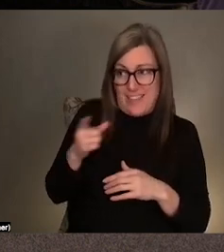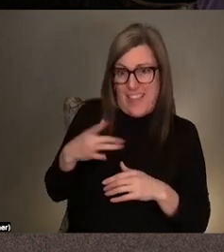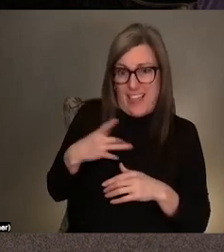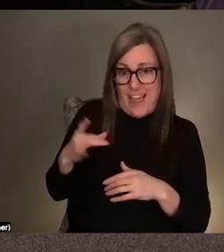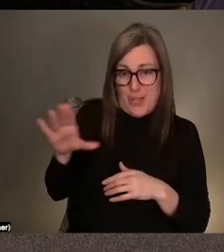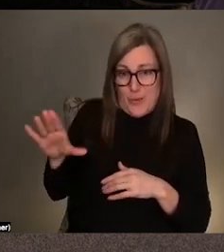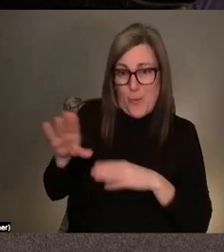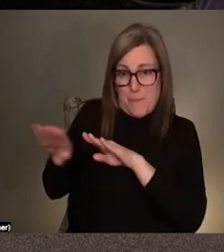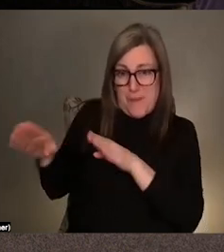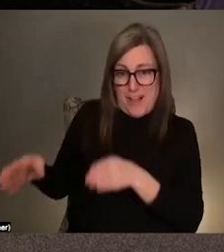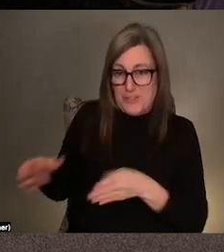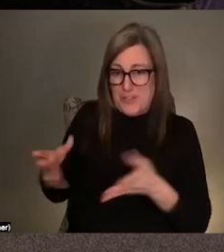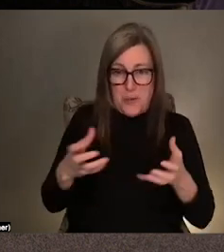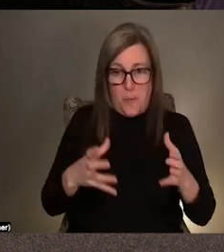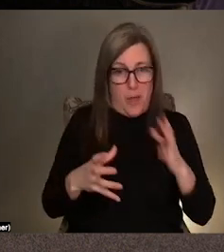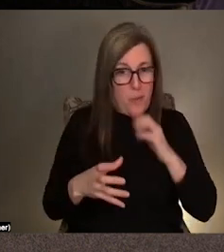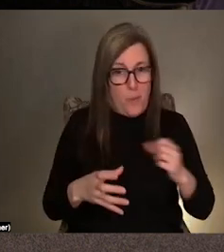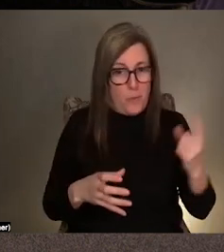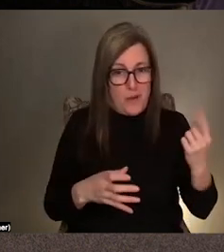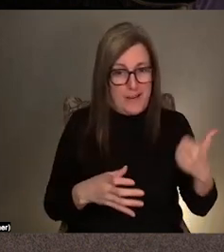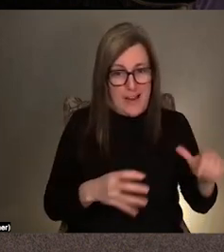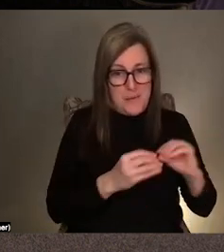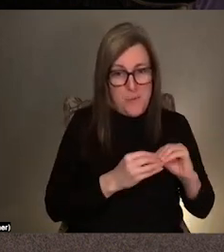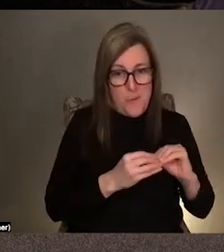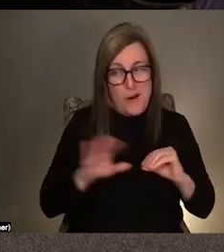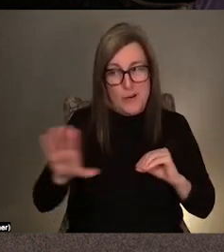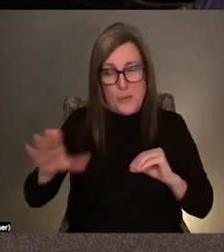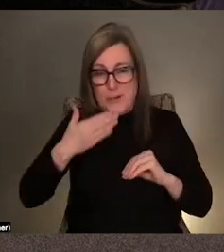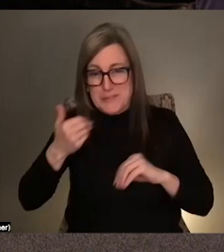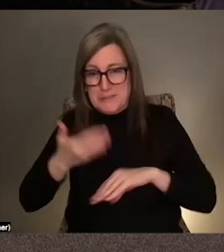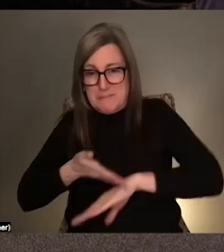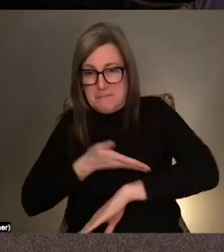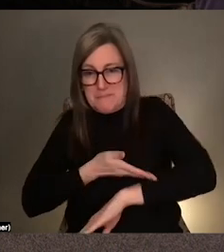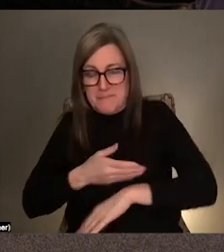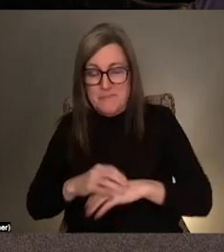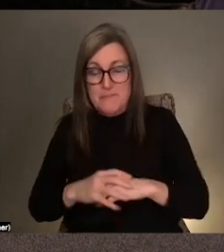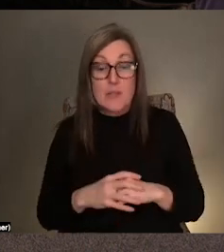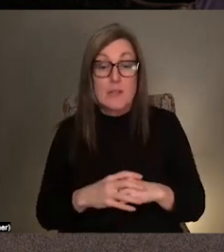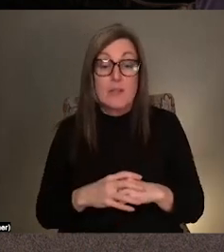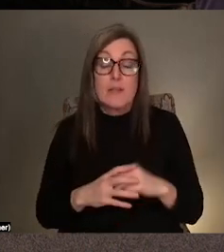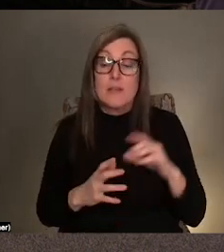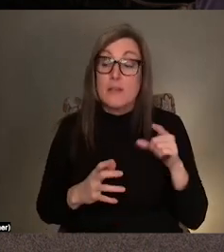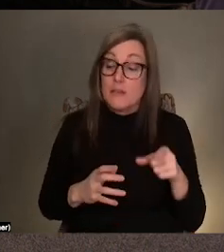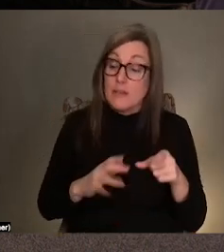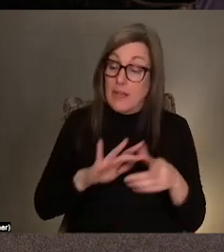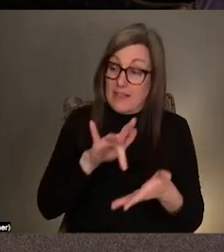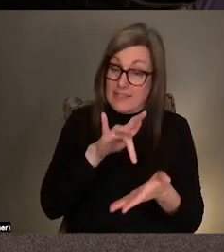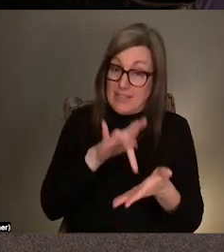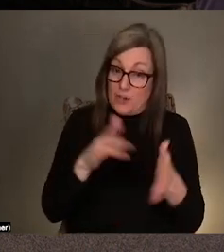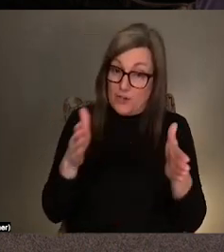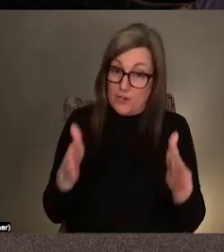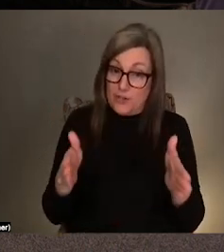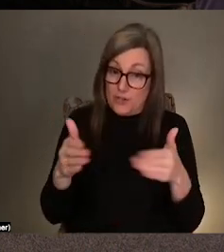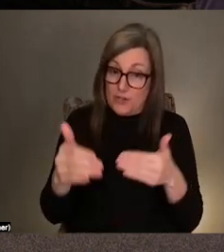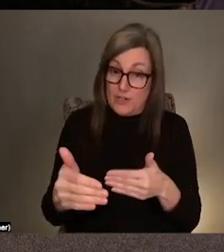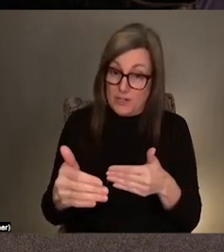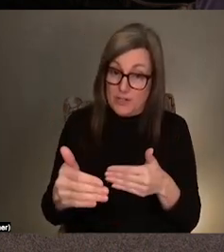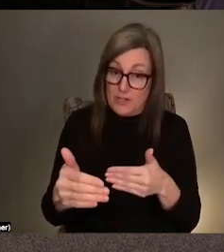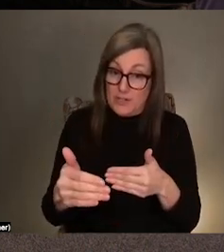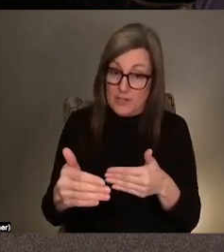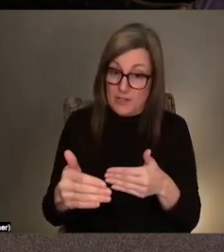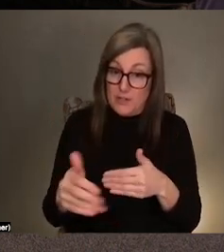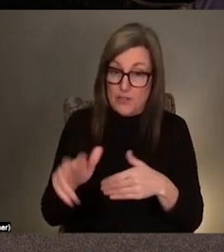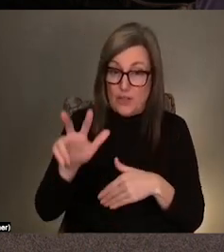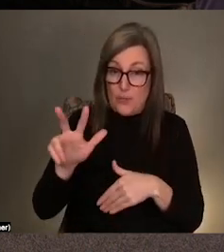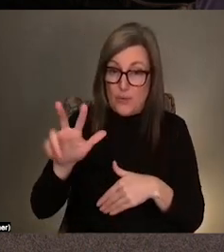bench. So but then there is within the center of the space, there is a three channel moving image work.